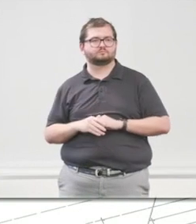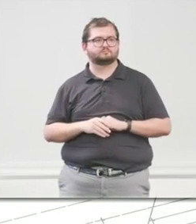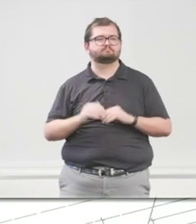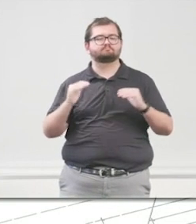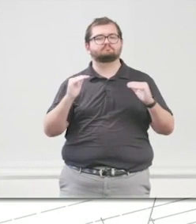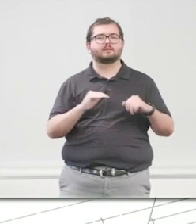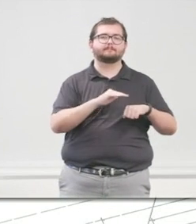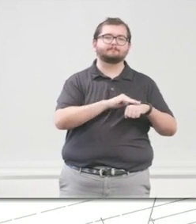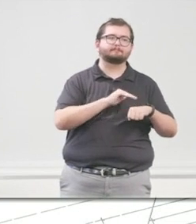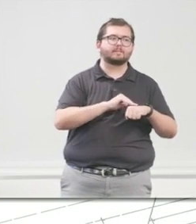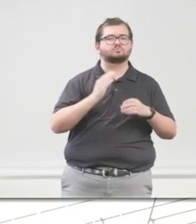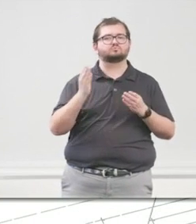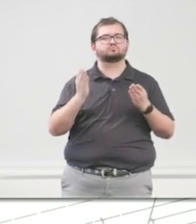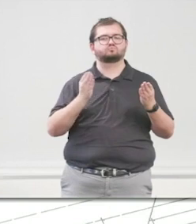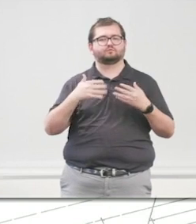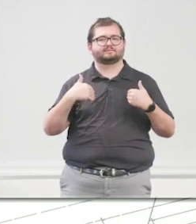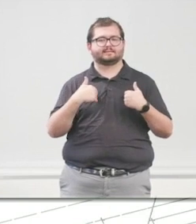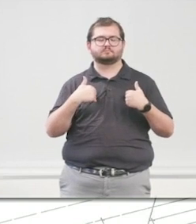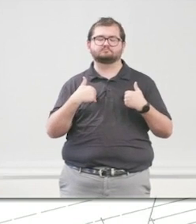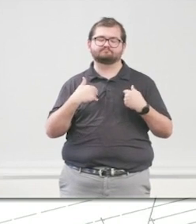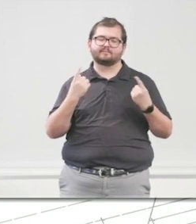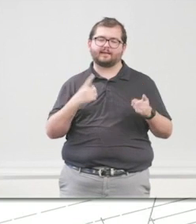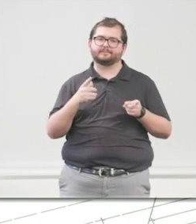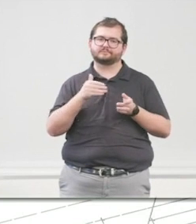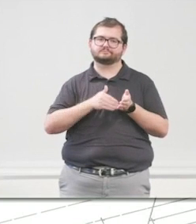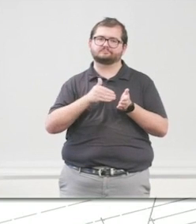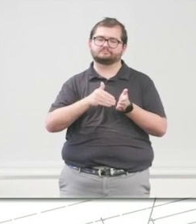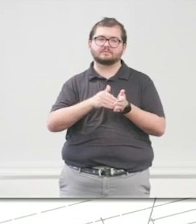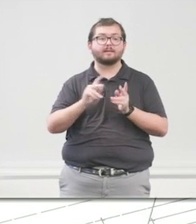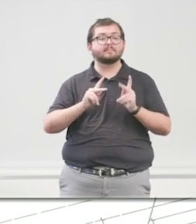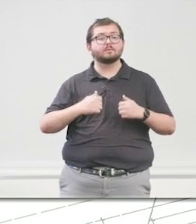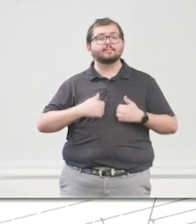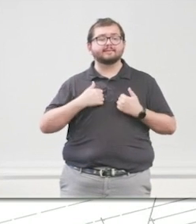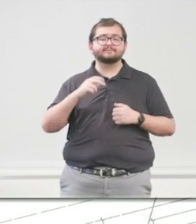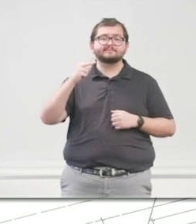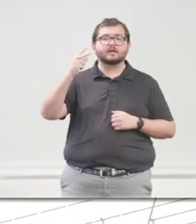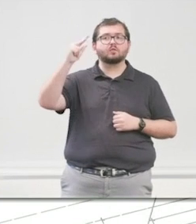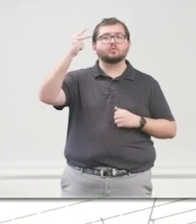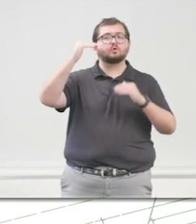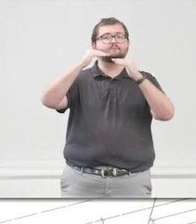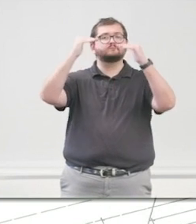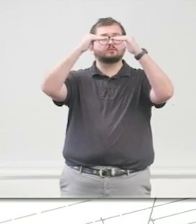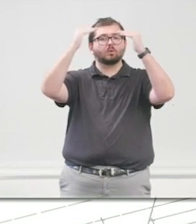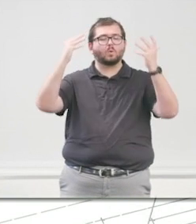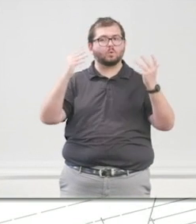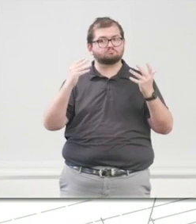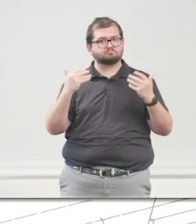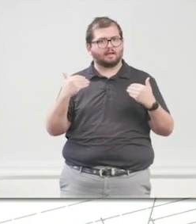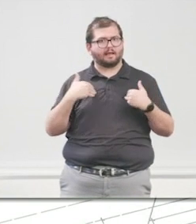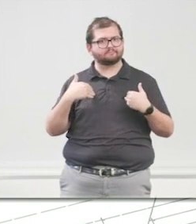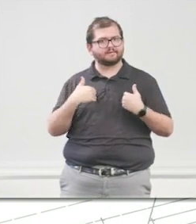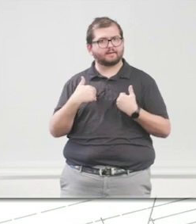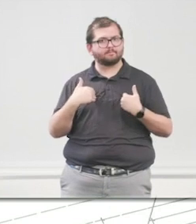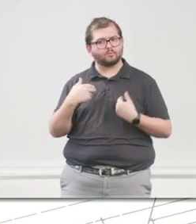This happens on a regular basis. People live on the second and third floor with pets. There's a rule.